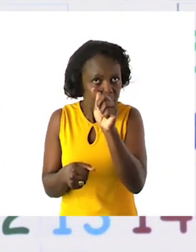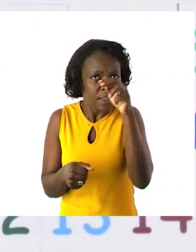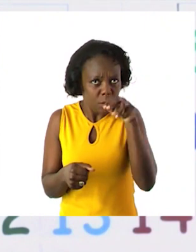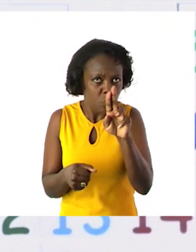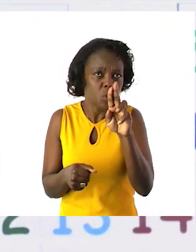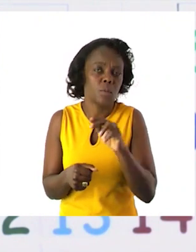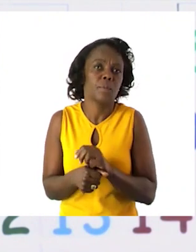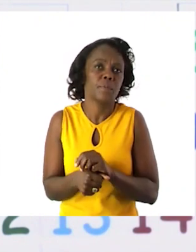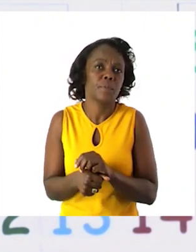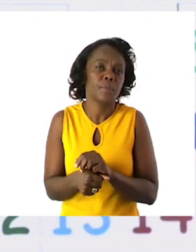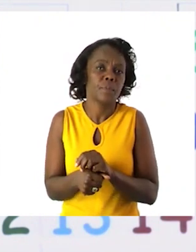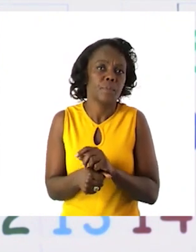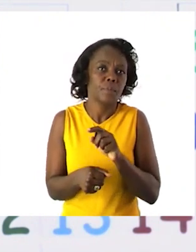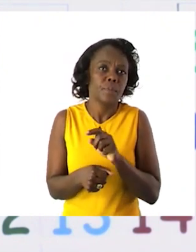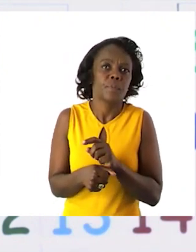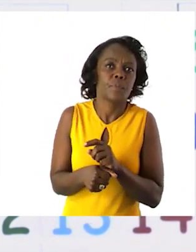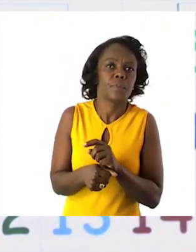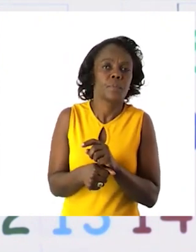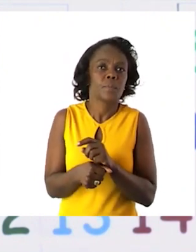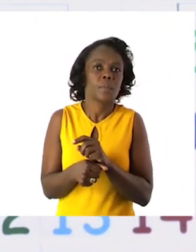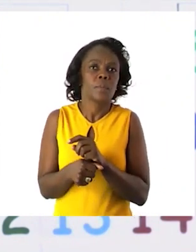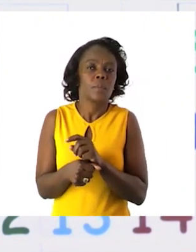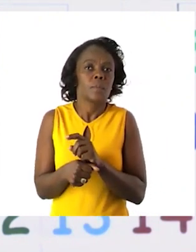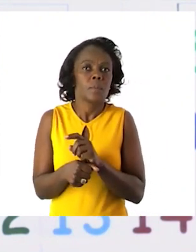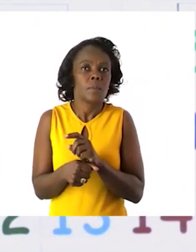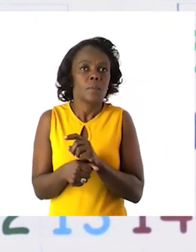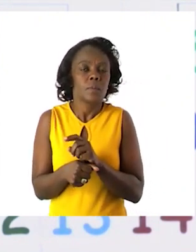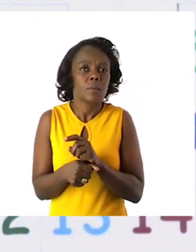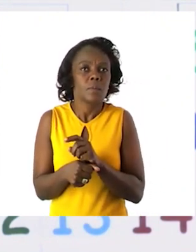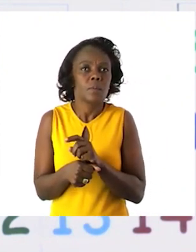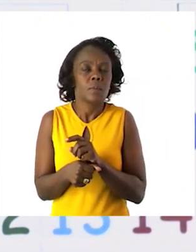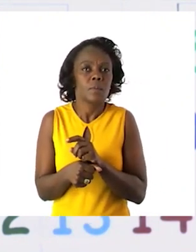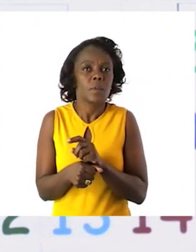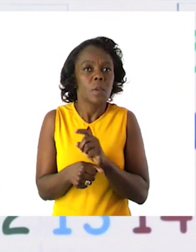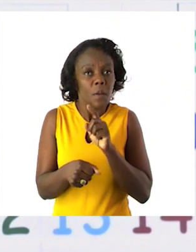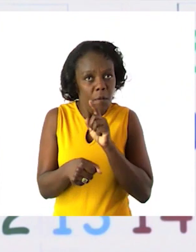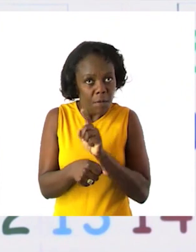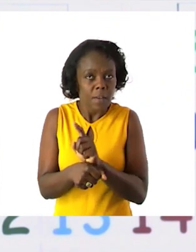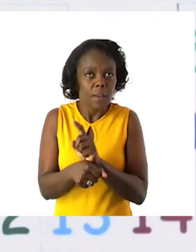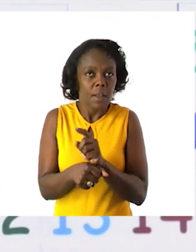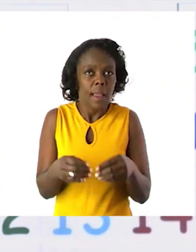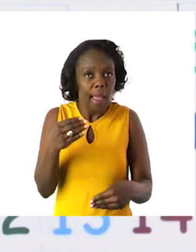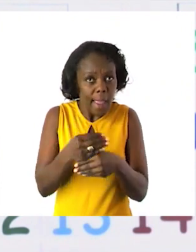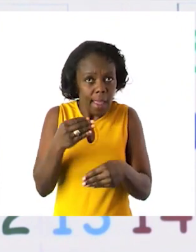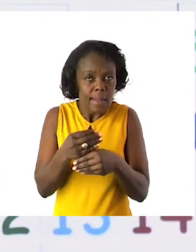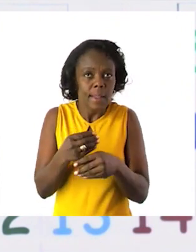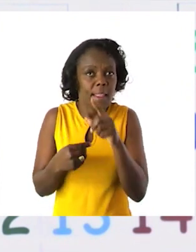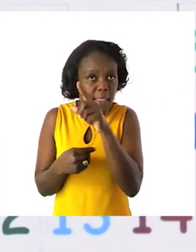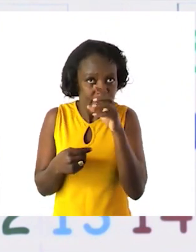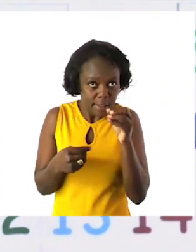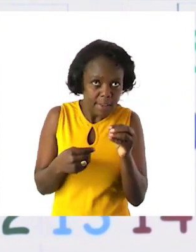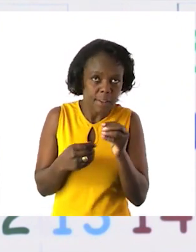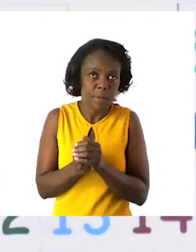Don't forget the plus values. So we are going to first add the tens and then we add the units. So